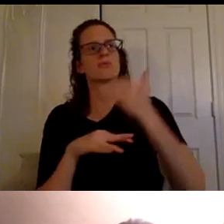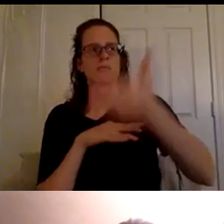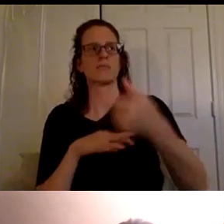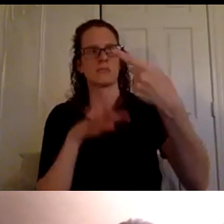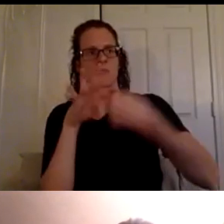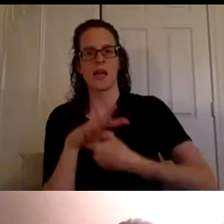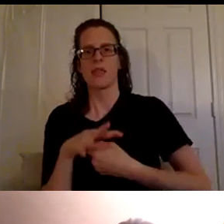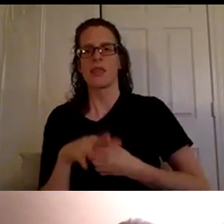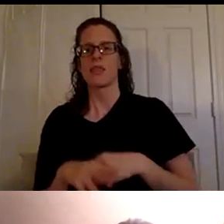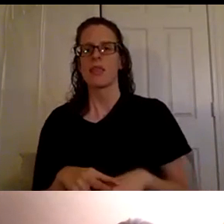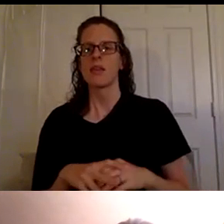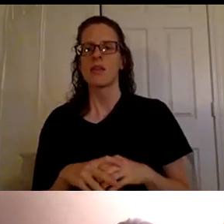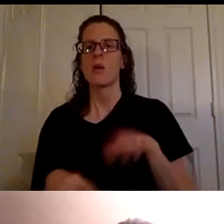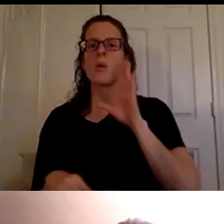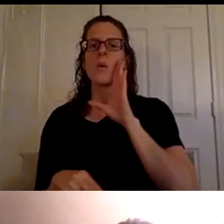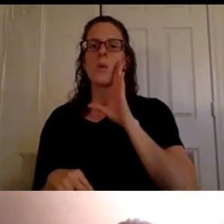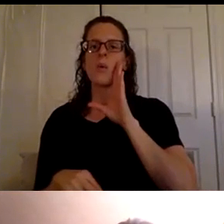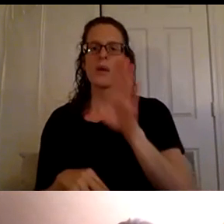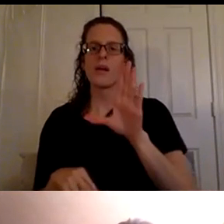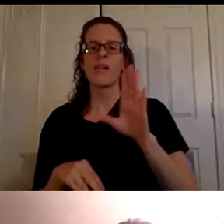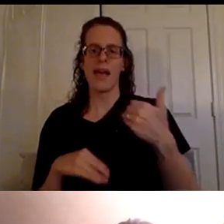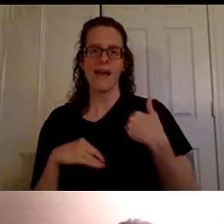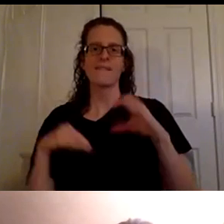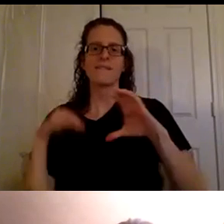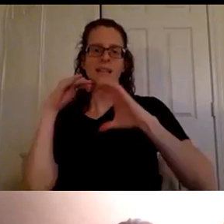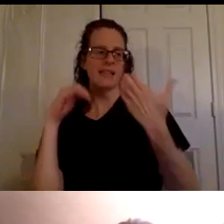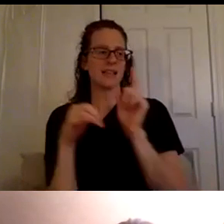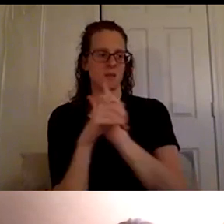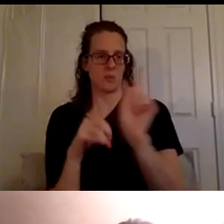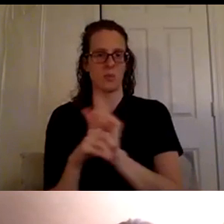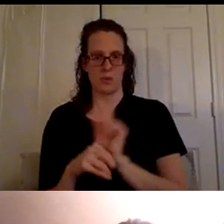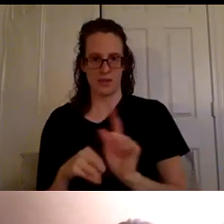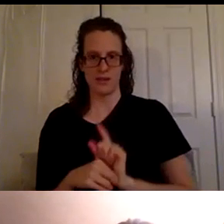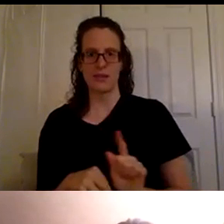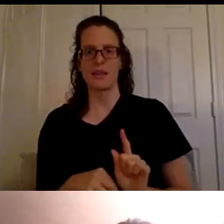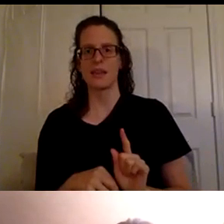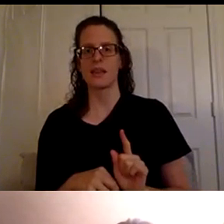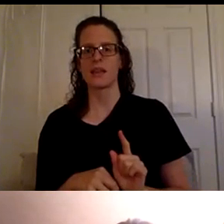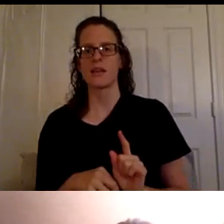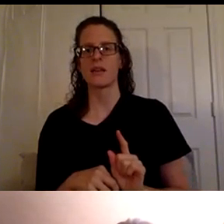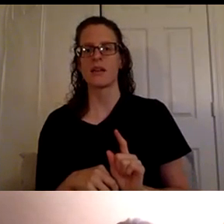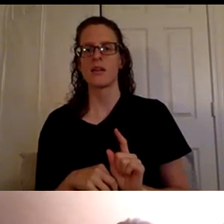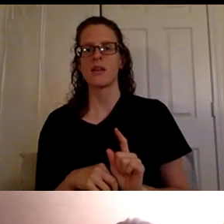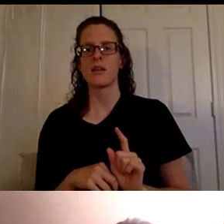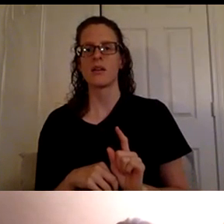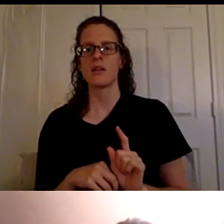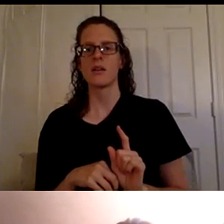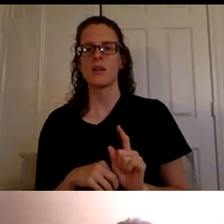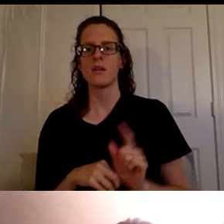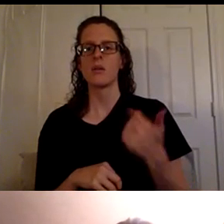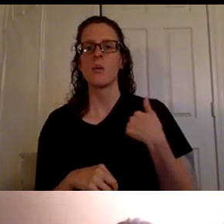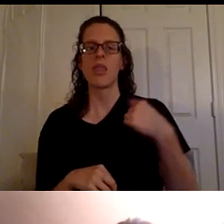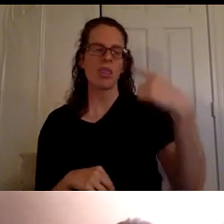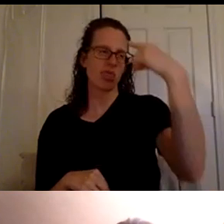still going to have classes weekly um we thought that we would